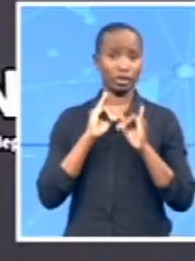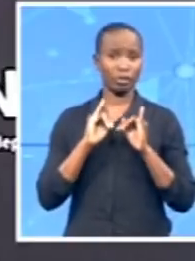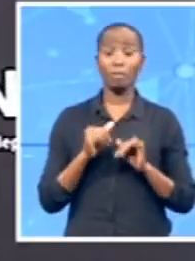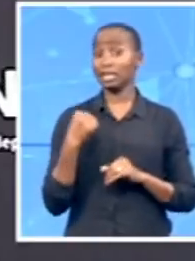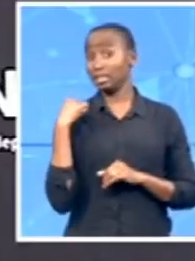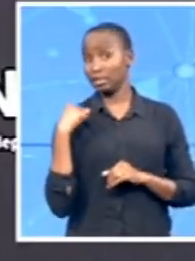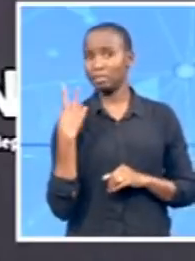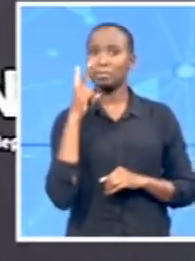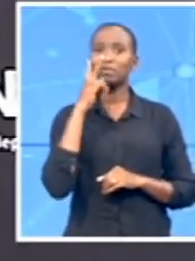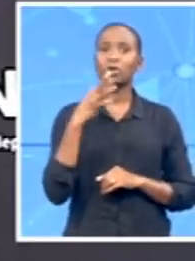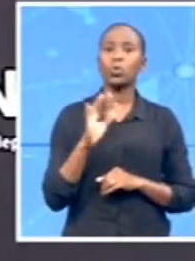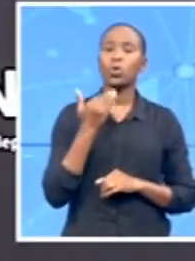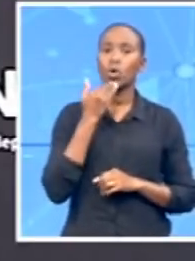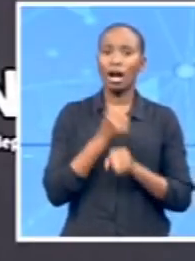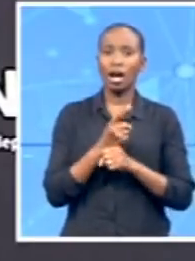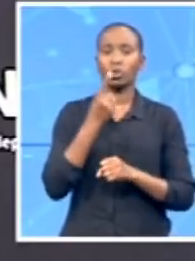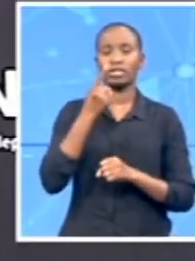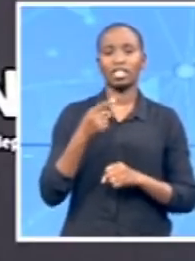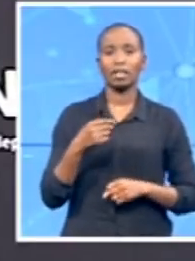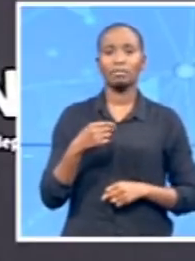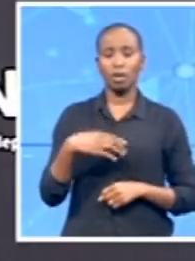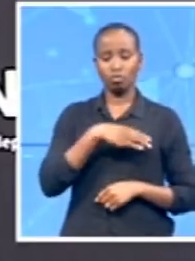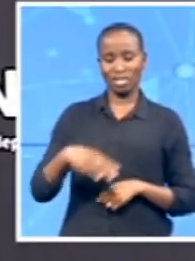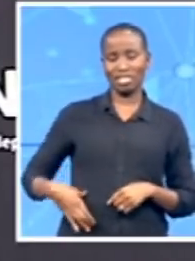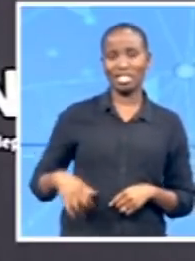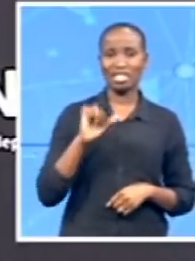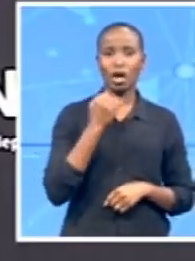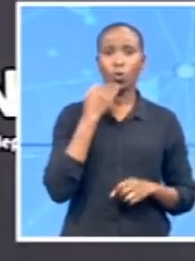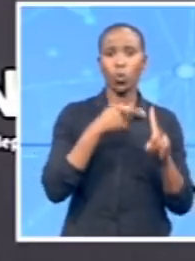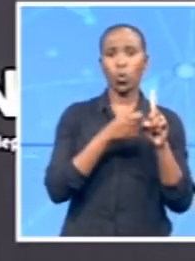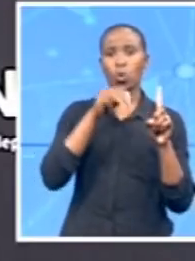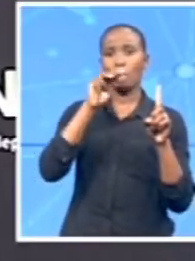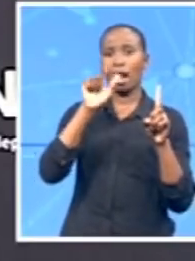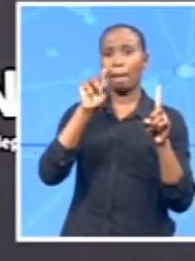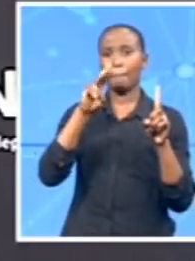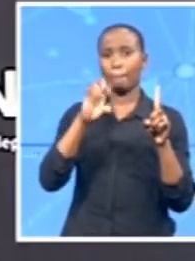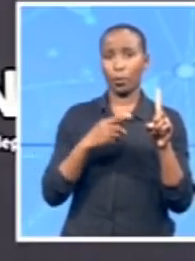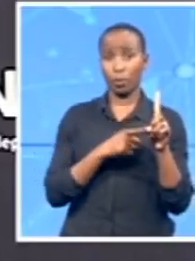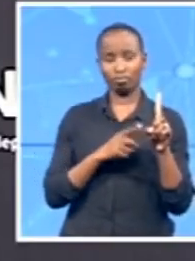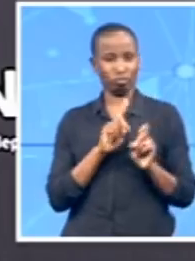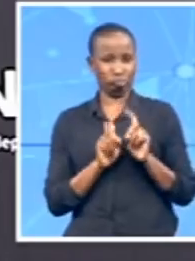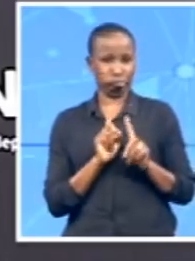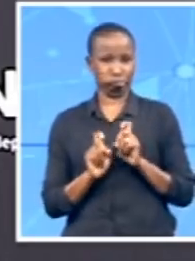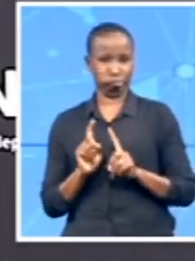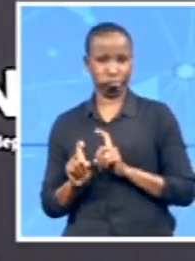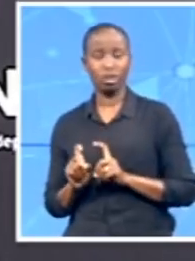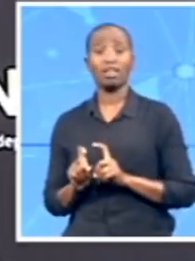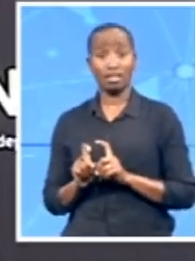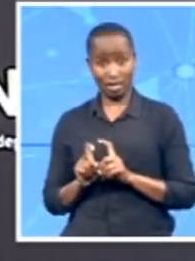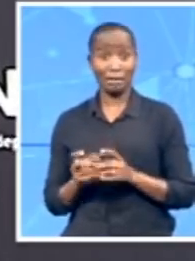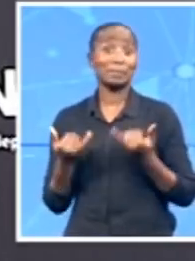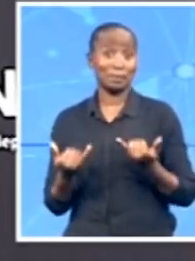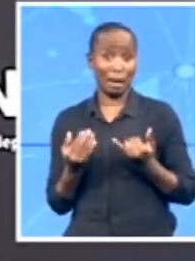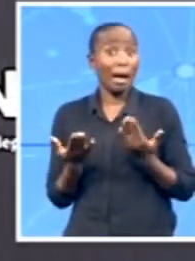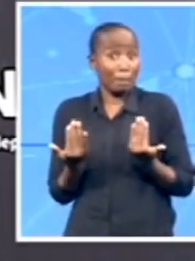Dunstan M. Lambo going through the rigor with some of those questions. And we expect something similar to come out of this today. I want to bring in Judges Matt and